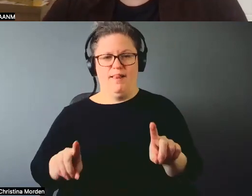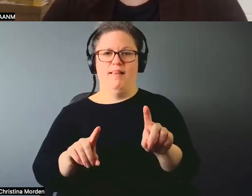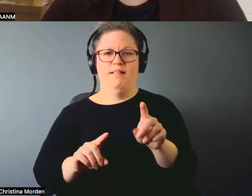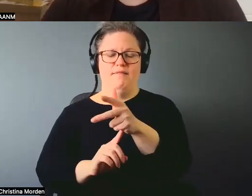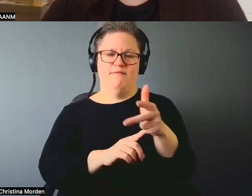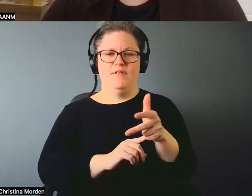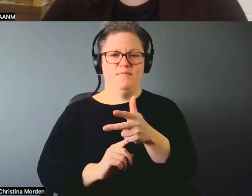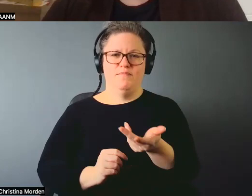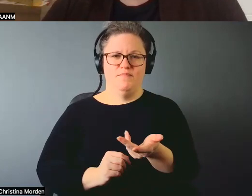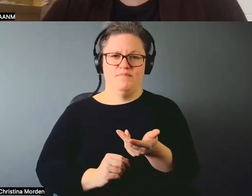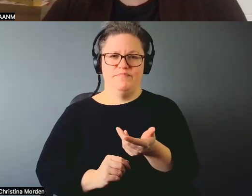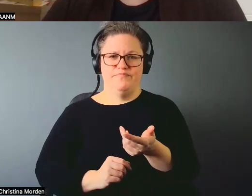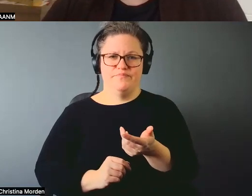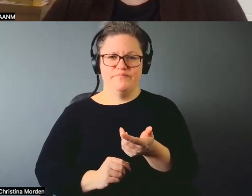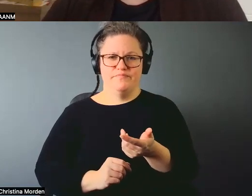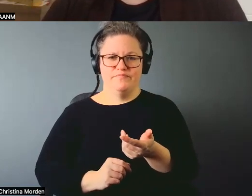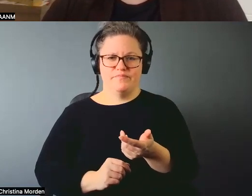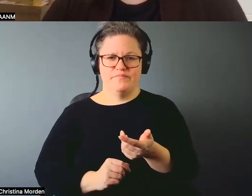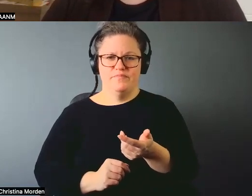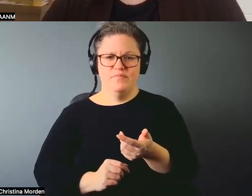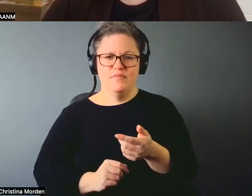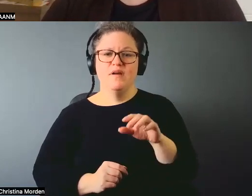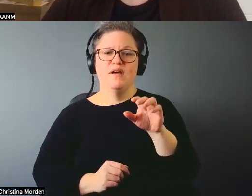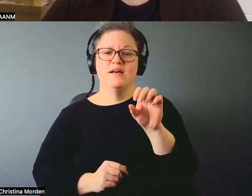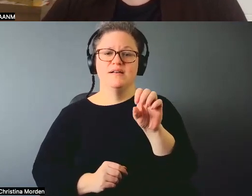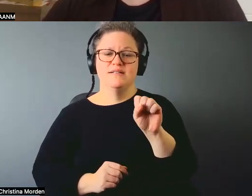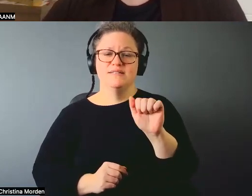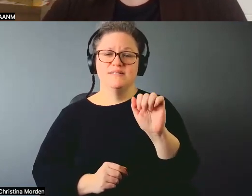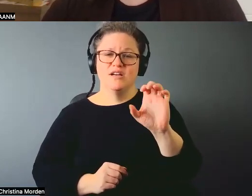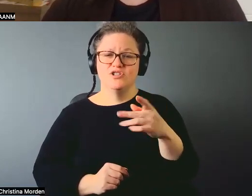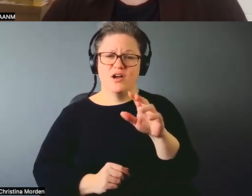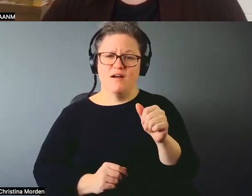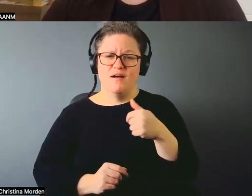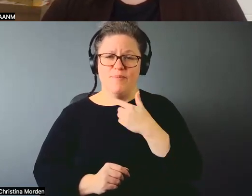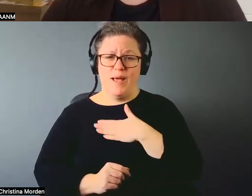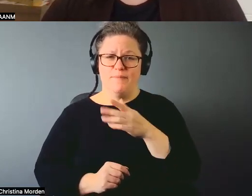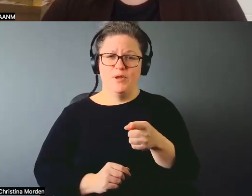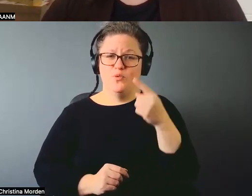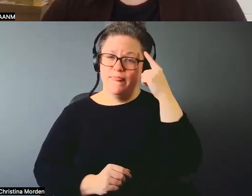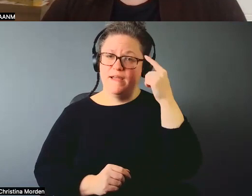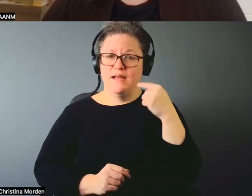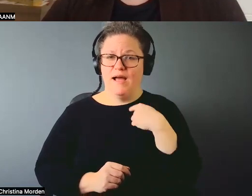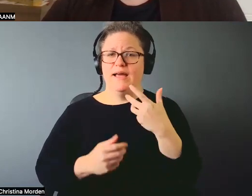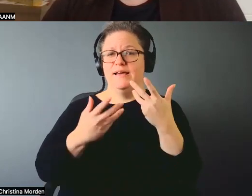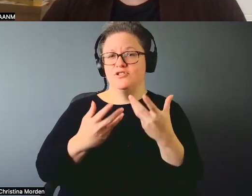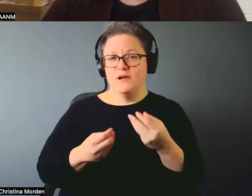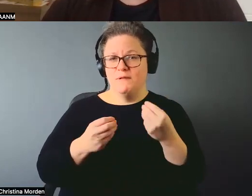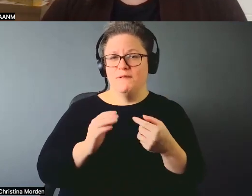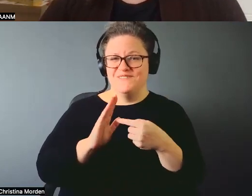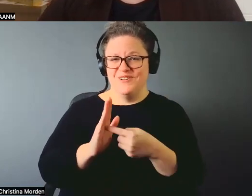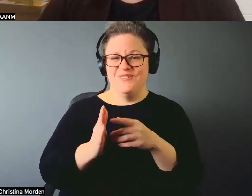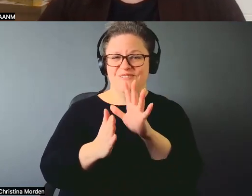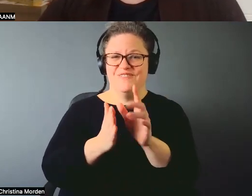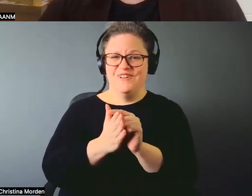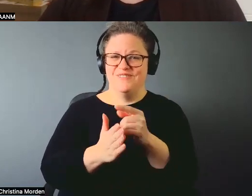I'm glad you feel like I did it gently. I appreciate you saying that. And so in